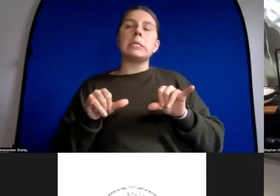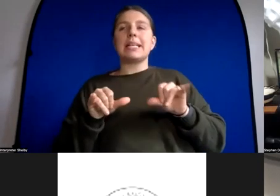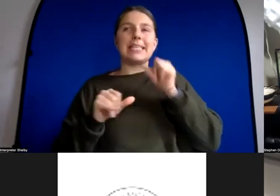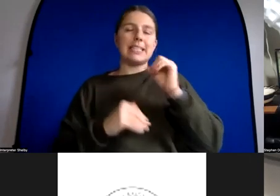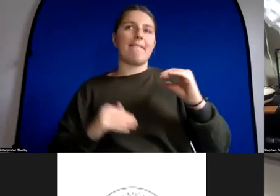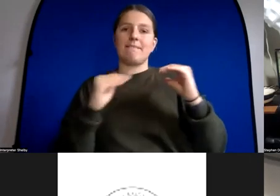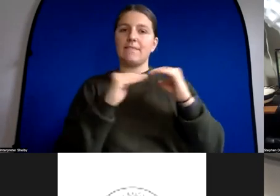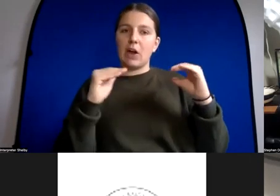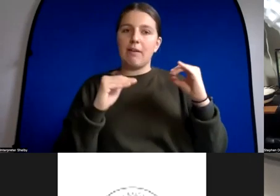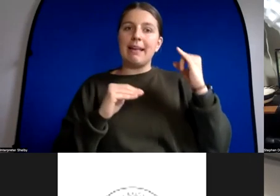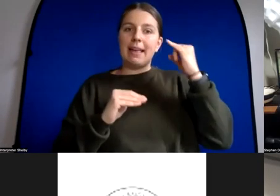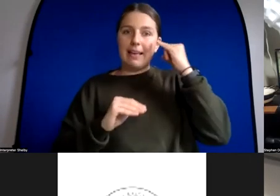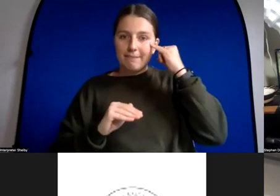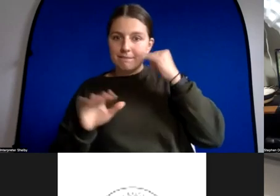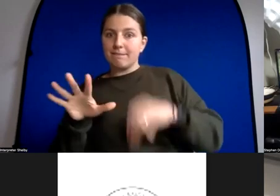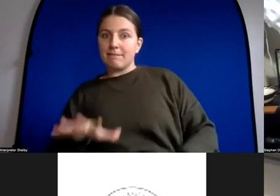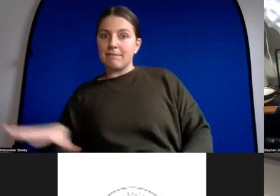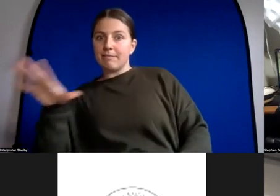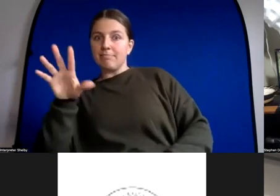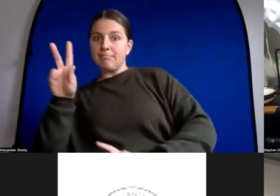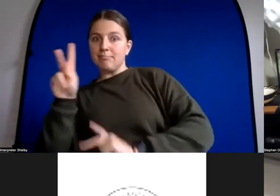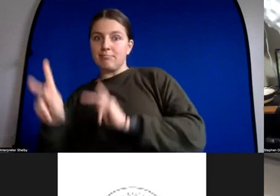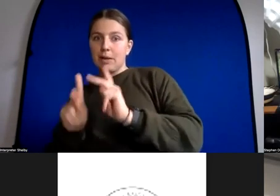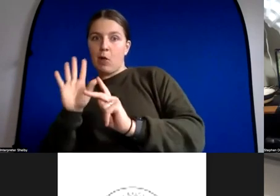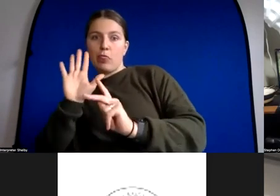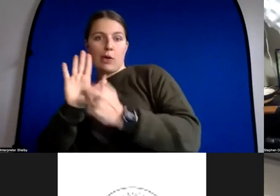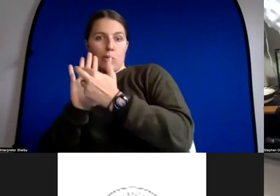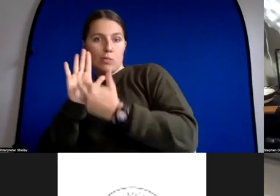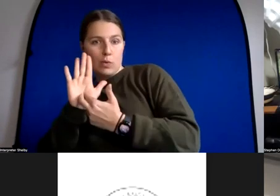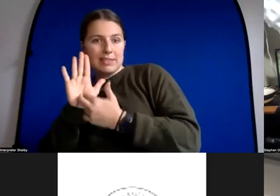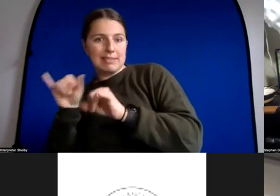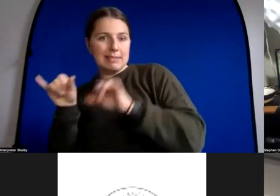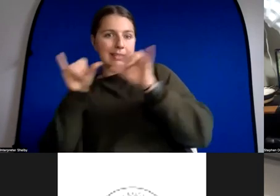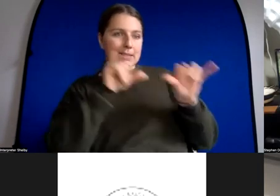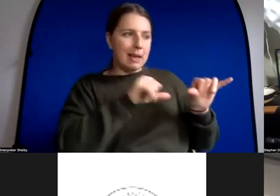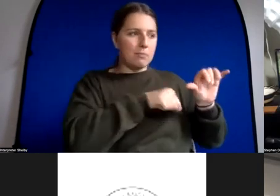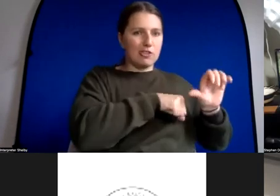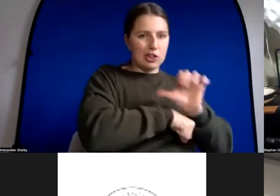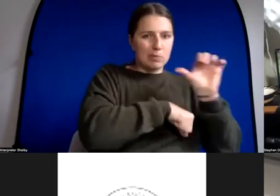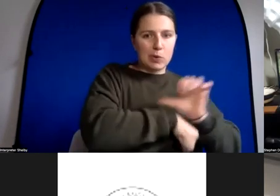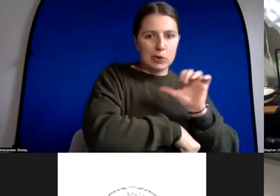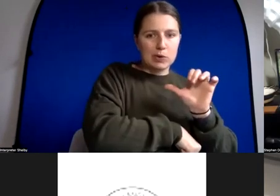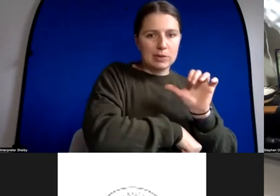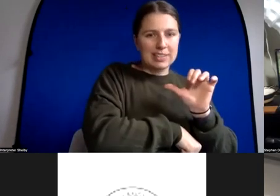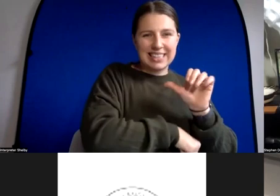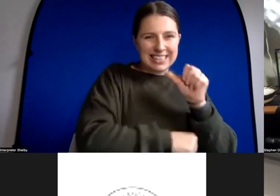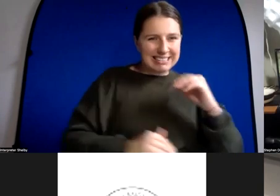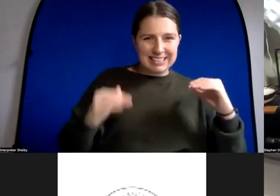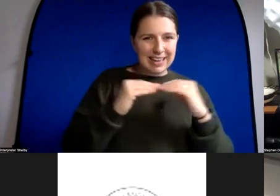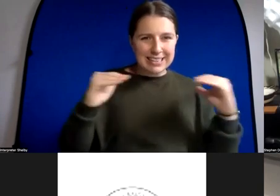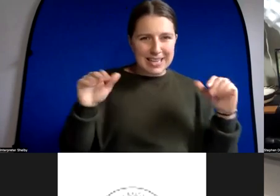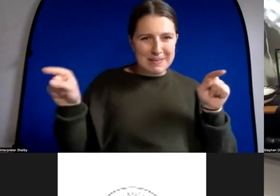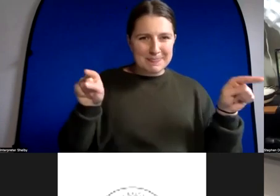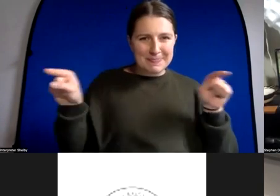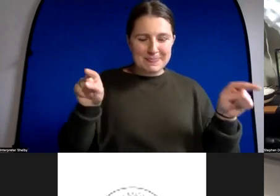advantage if we apply the same the computer saw it and recorded it and now it's making art it's exactly the same as if i